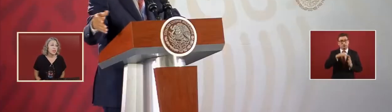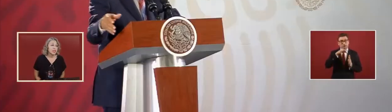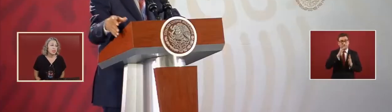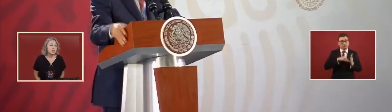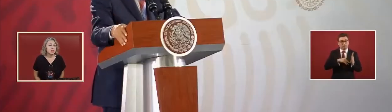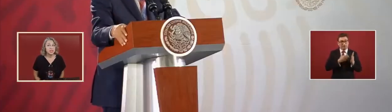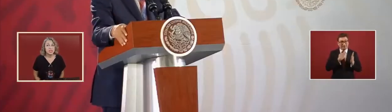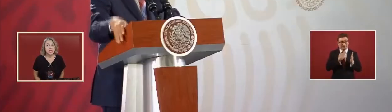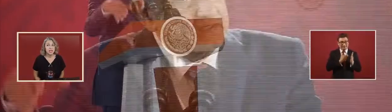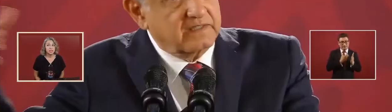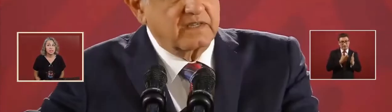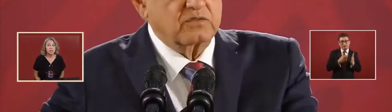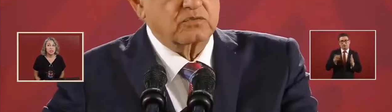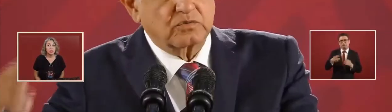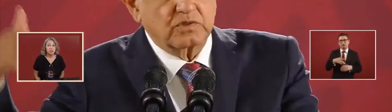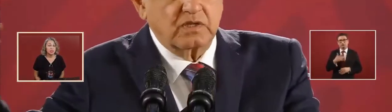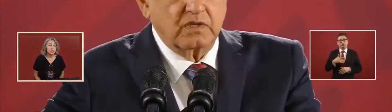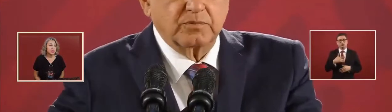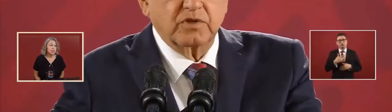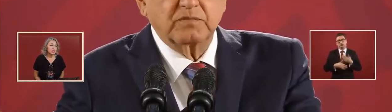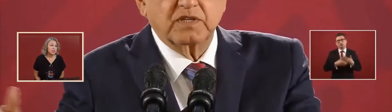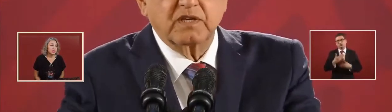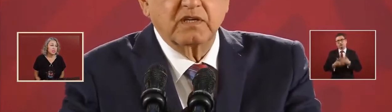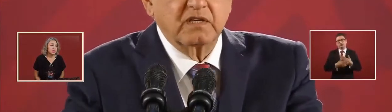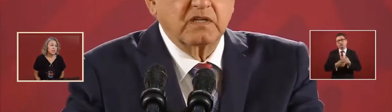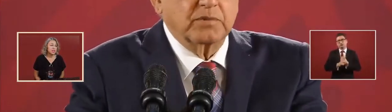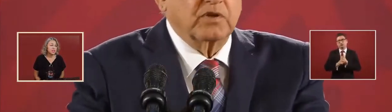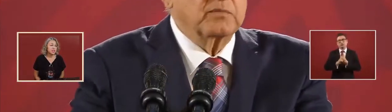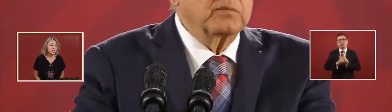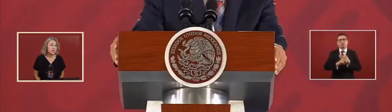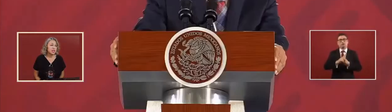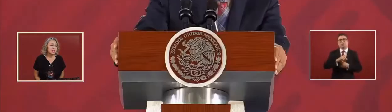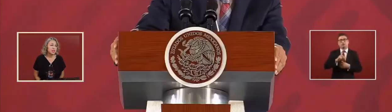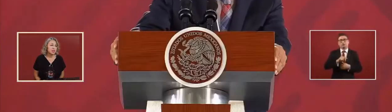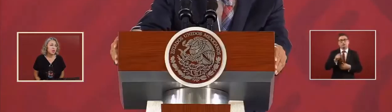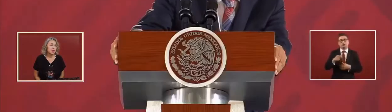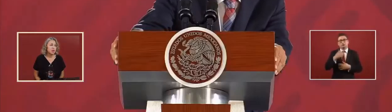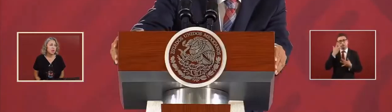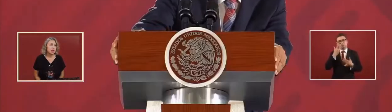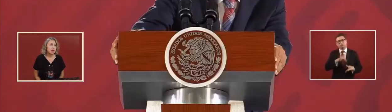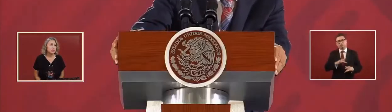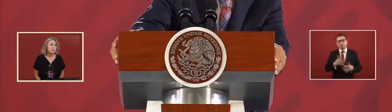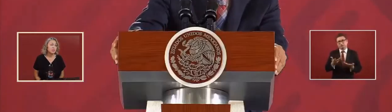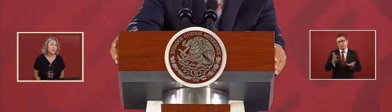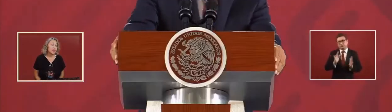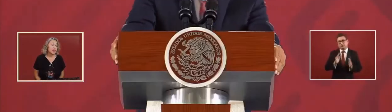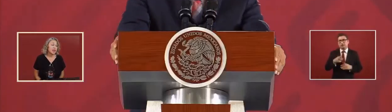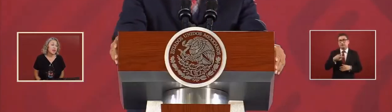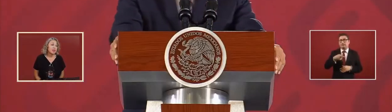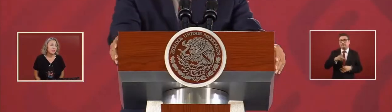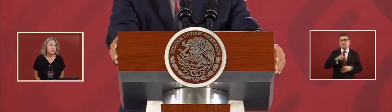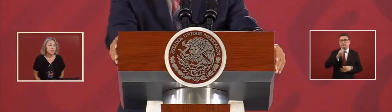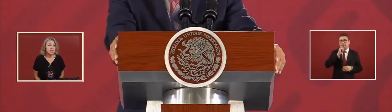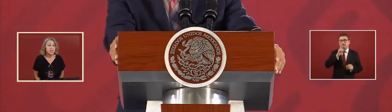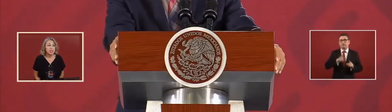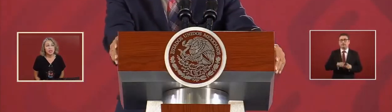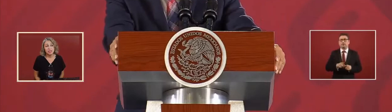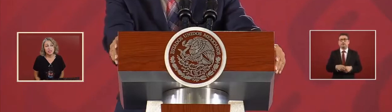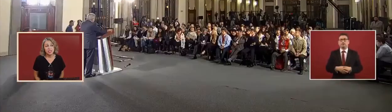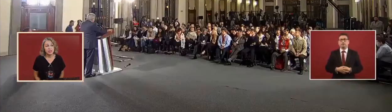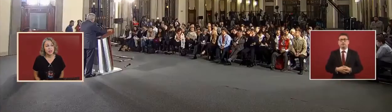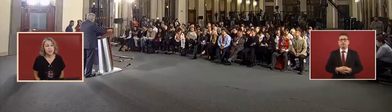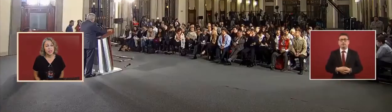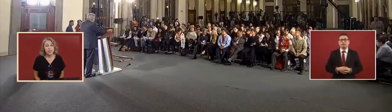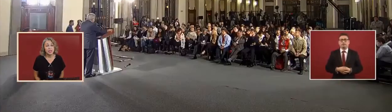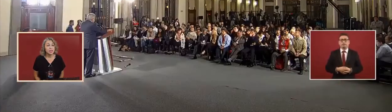this whole controversy generated. But I